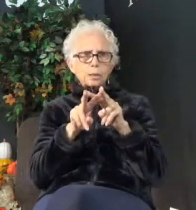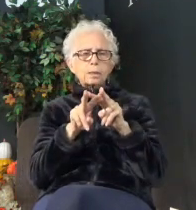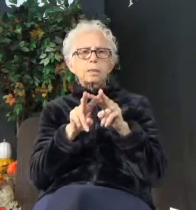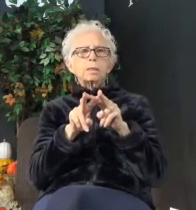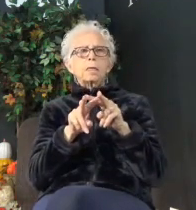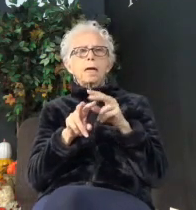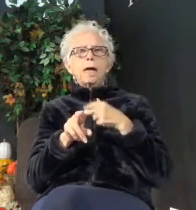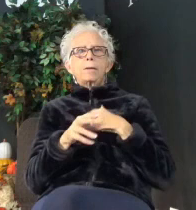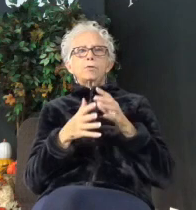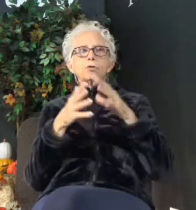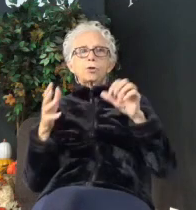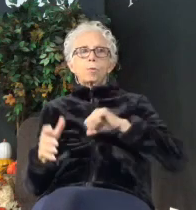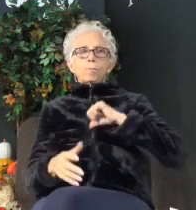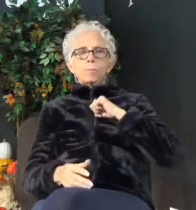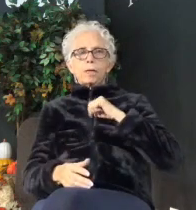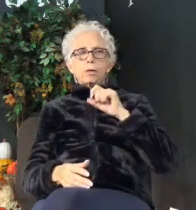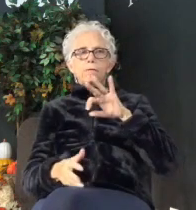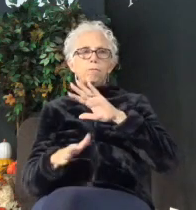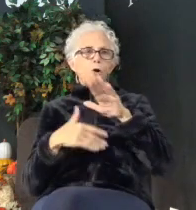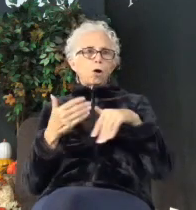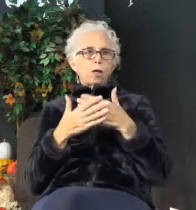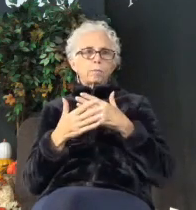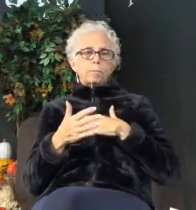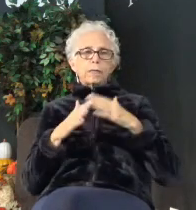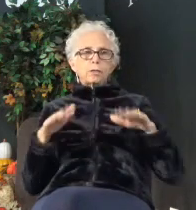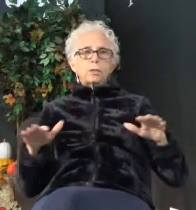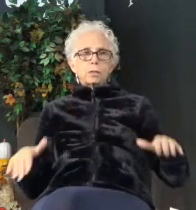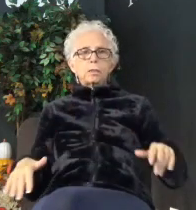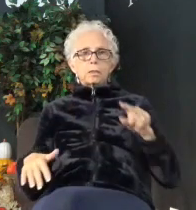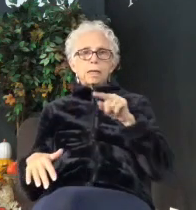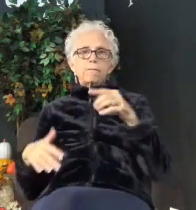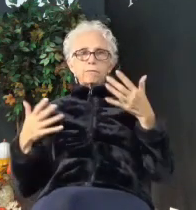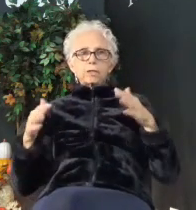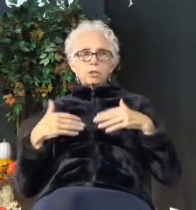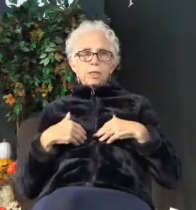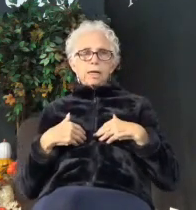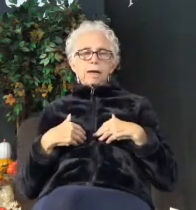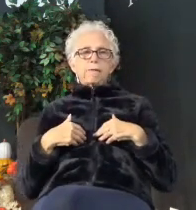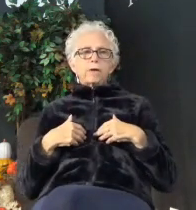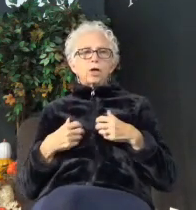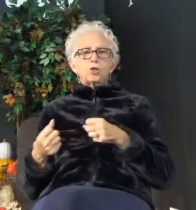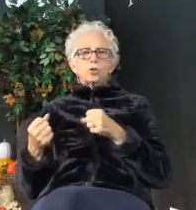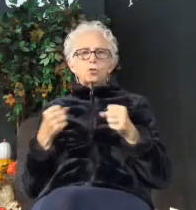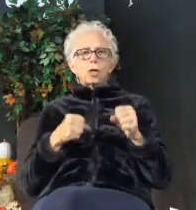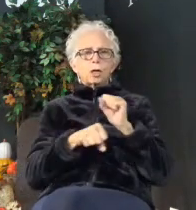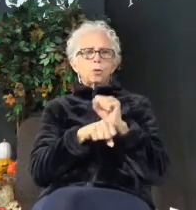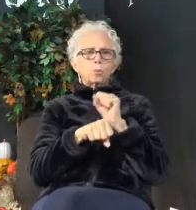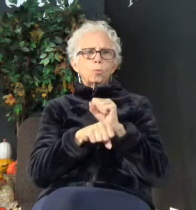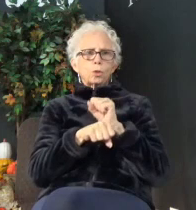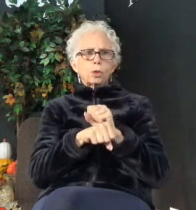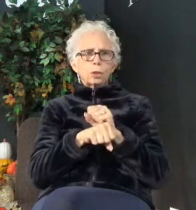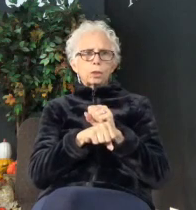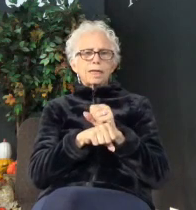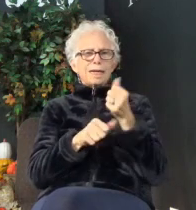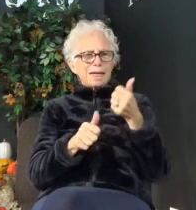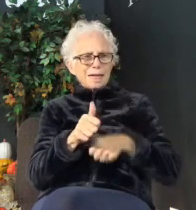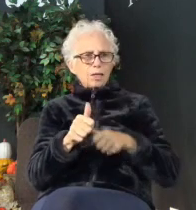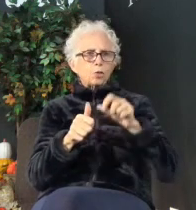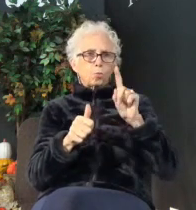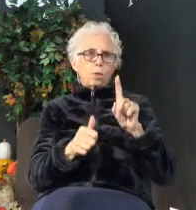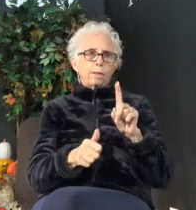am so proud of all of my children. They have got a strong work ethic, each and every one of them.